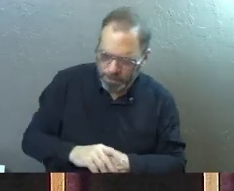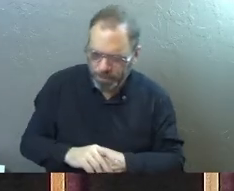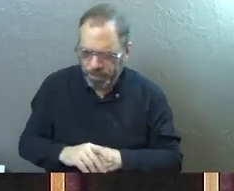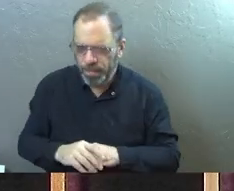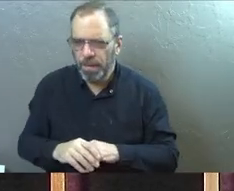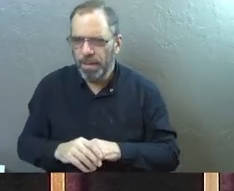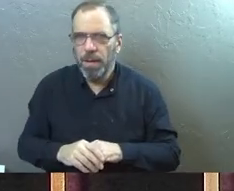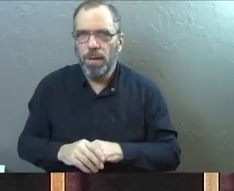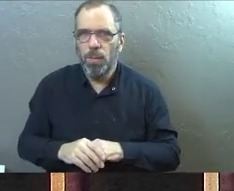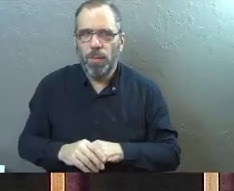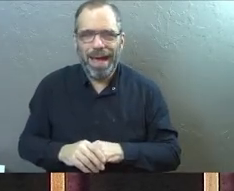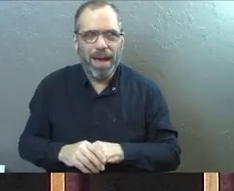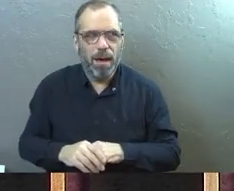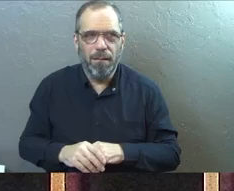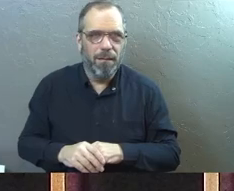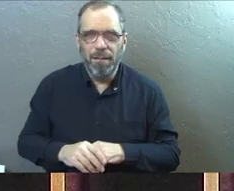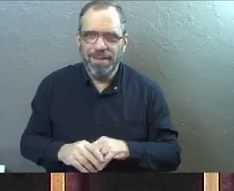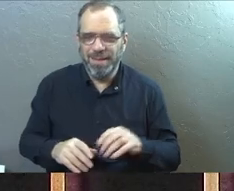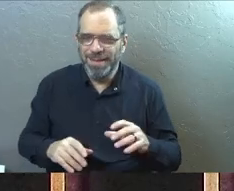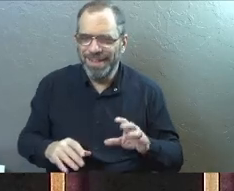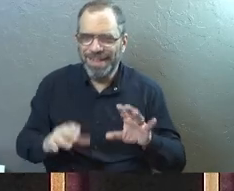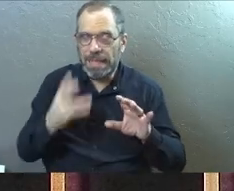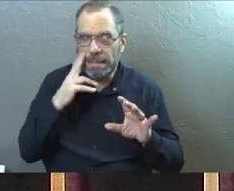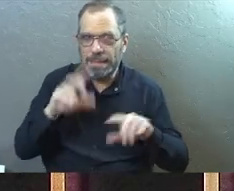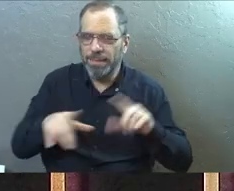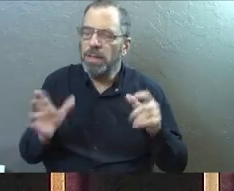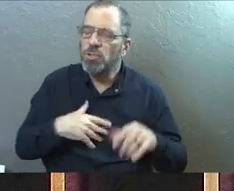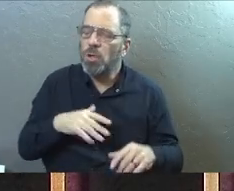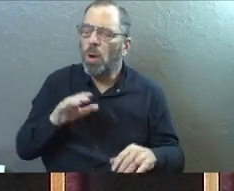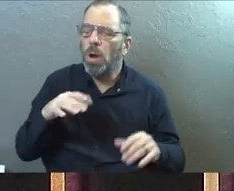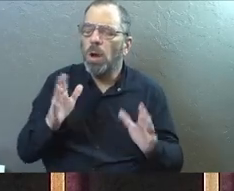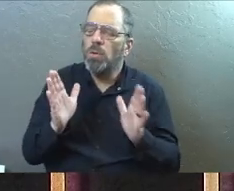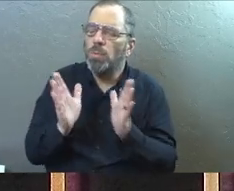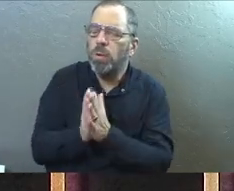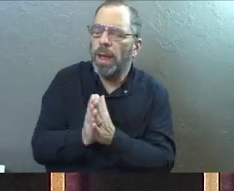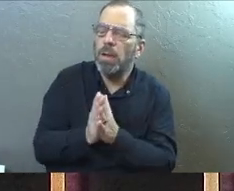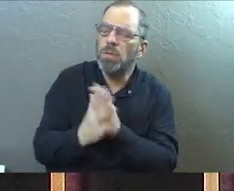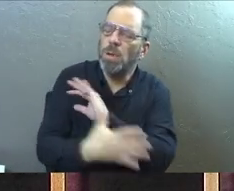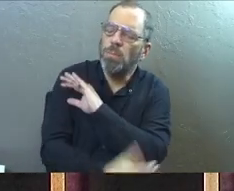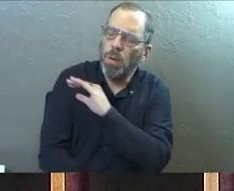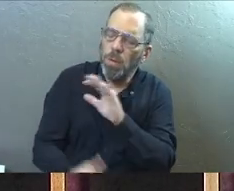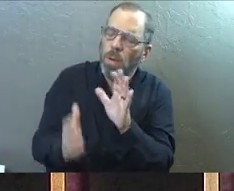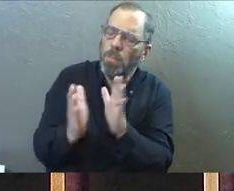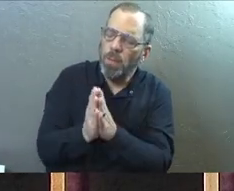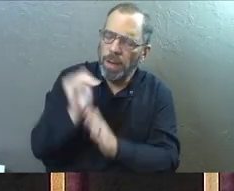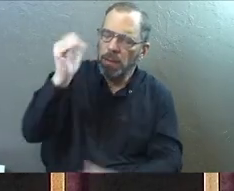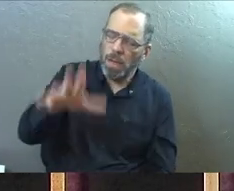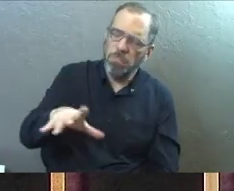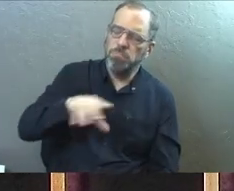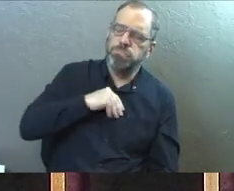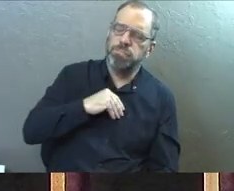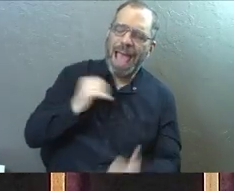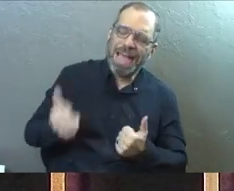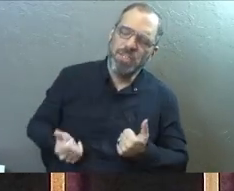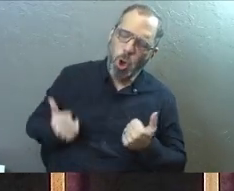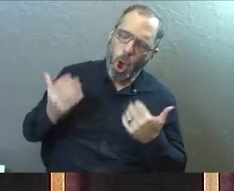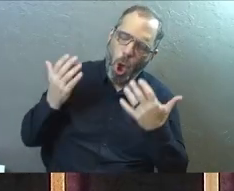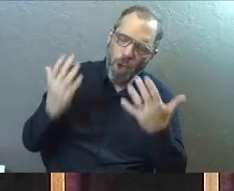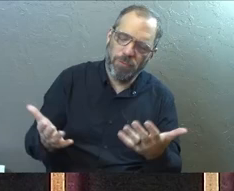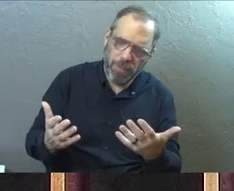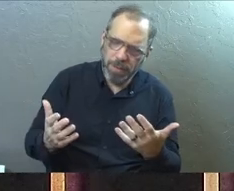angel. That was way more hopeful. It's probably like, what is it? You know? And the angel replied, Your prayers and gifts to the poor have been received by God as an offering.